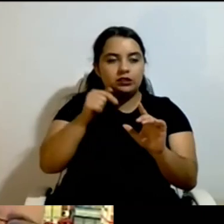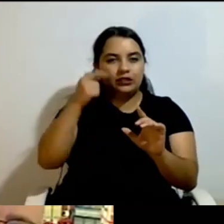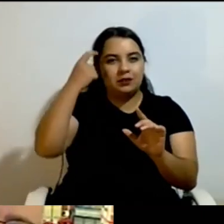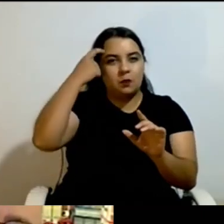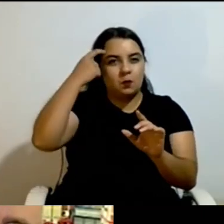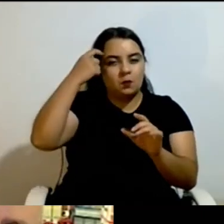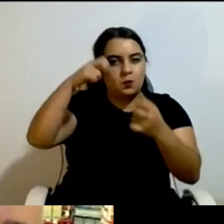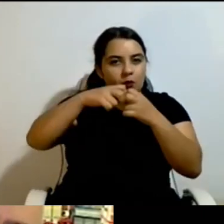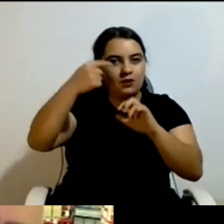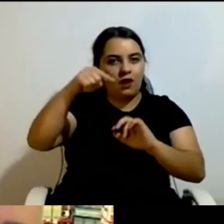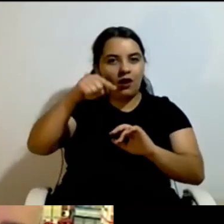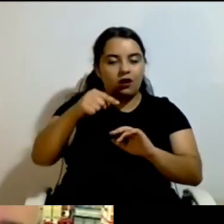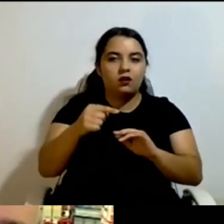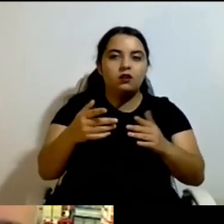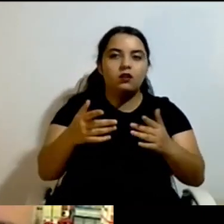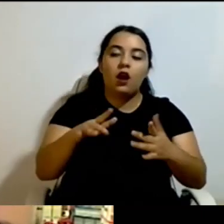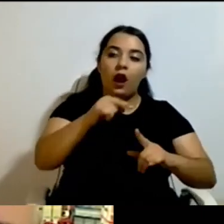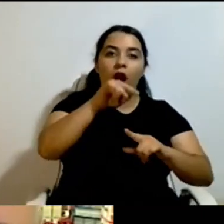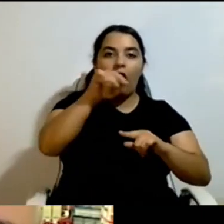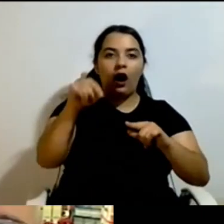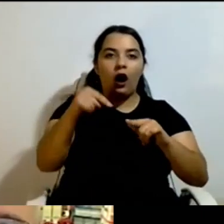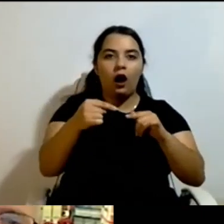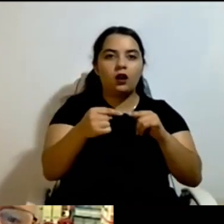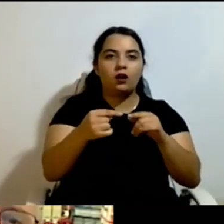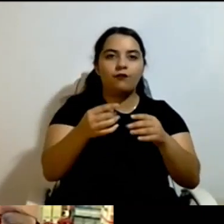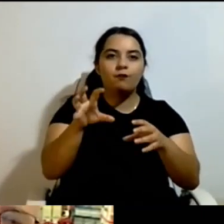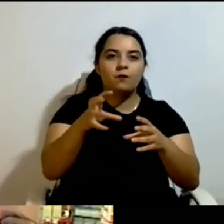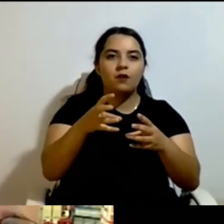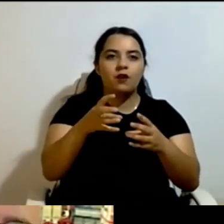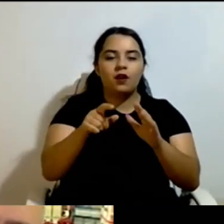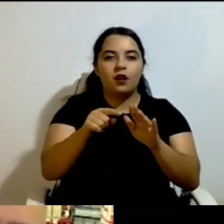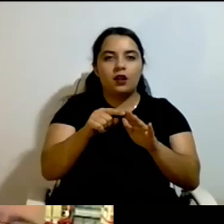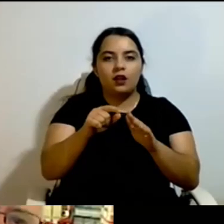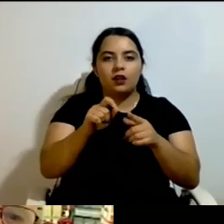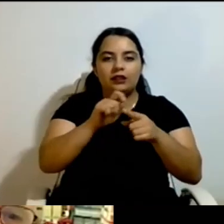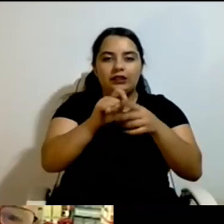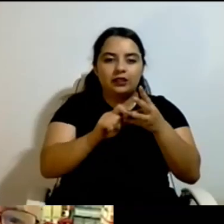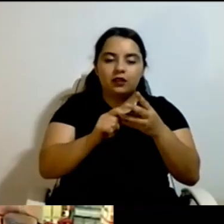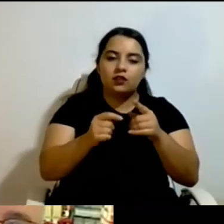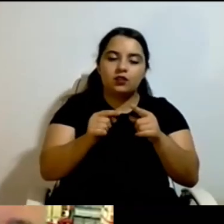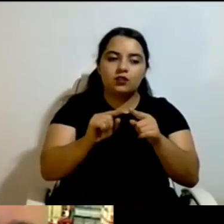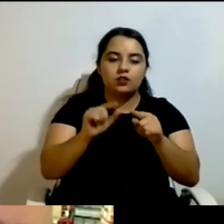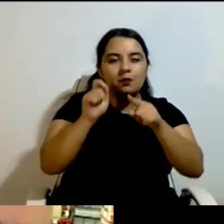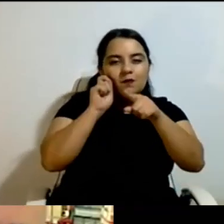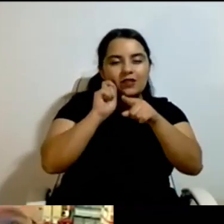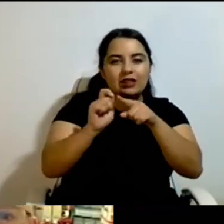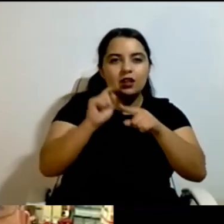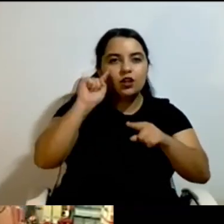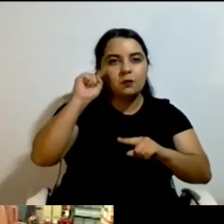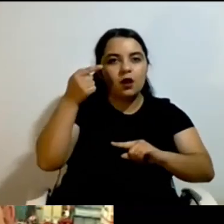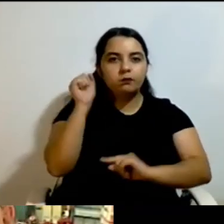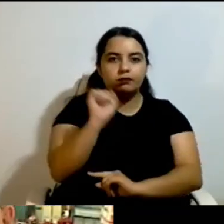waveforms in their disabilities. So we can actually adapt the personal assistance